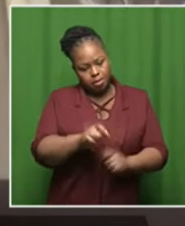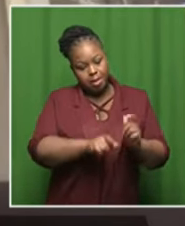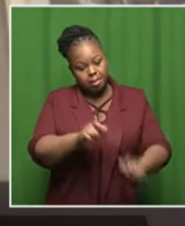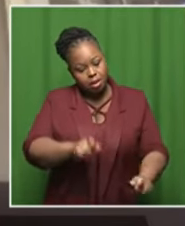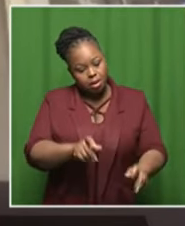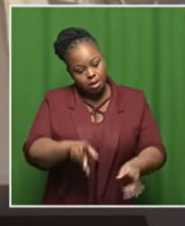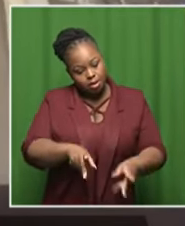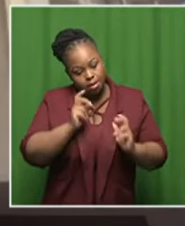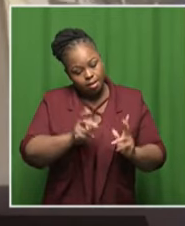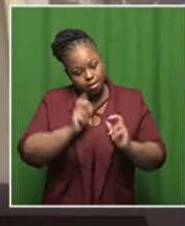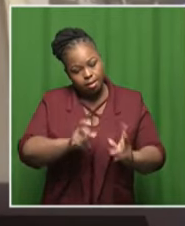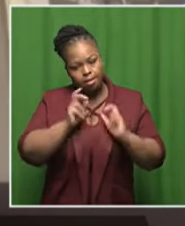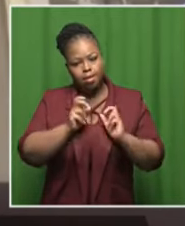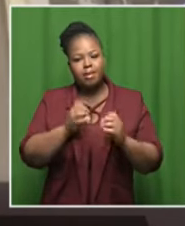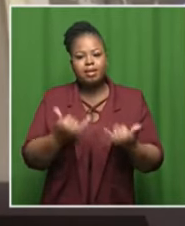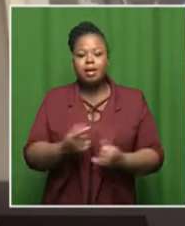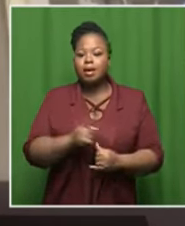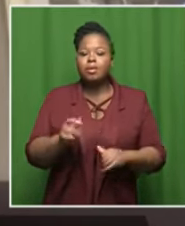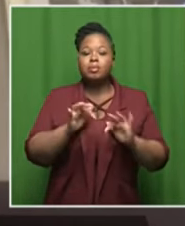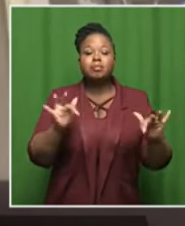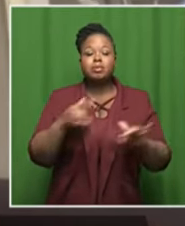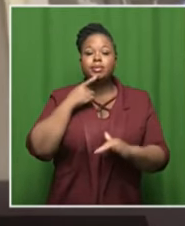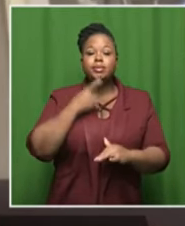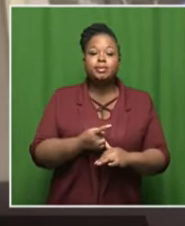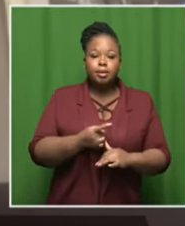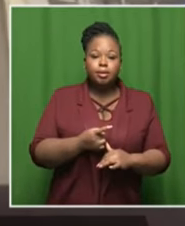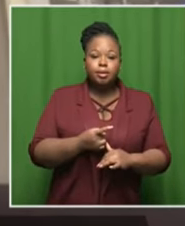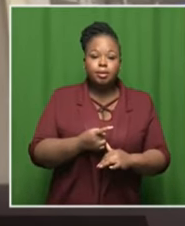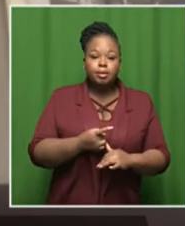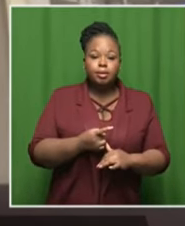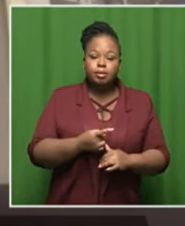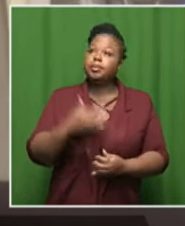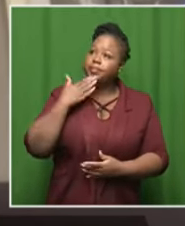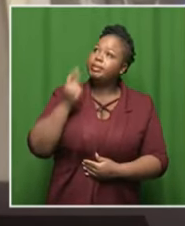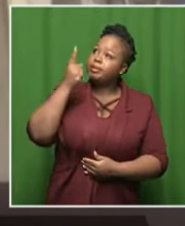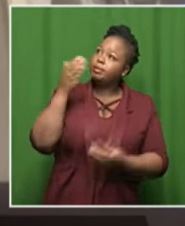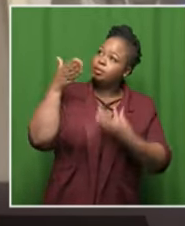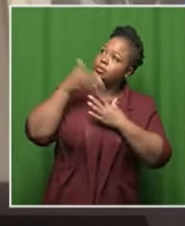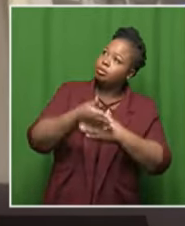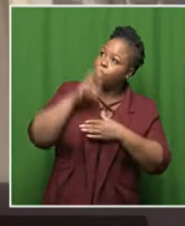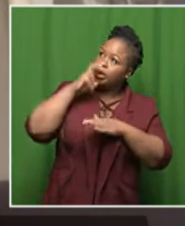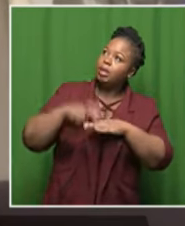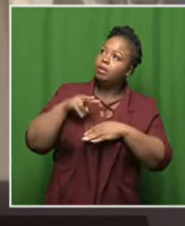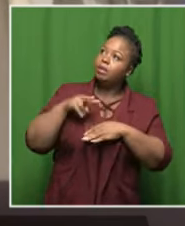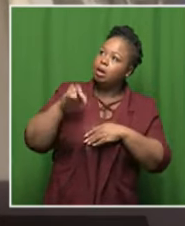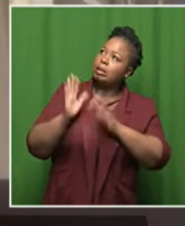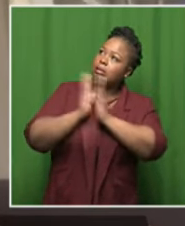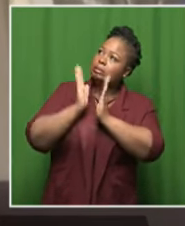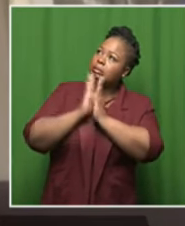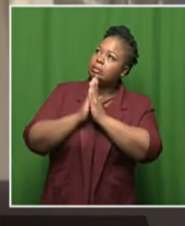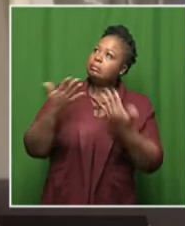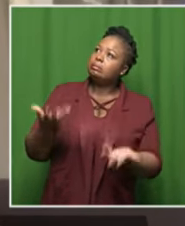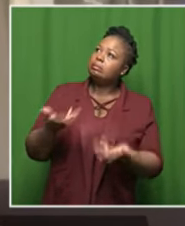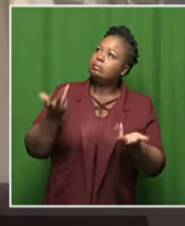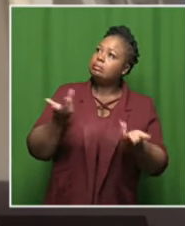voice of the people currently the voice of the people is telling us please intervene we need vr we've been asking for it it's not